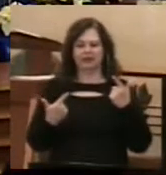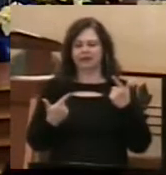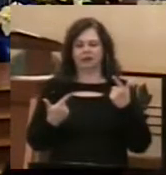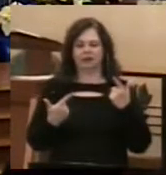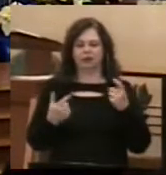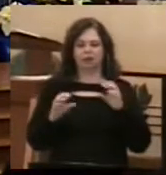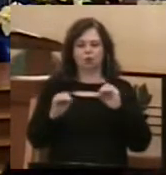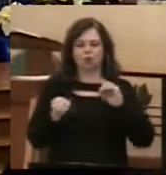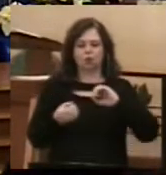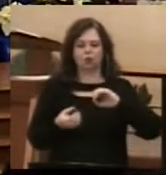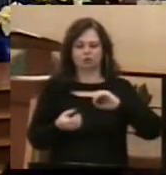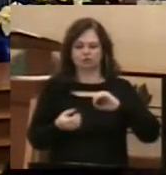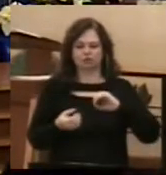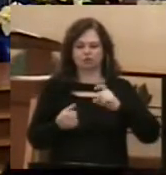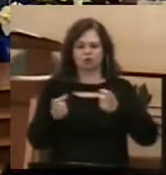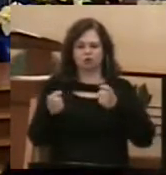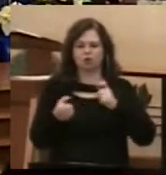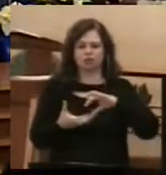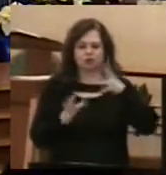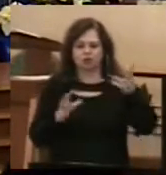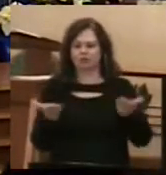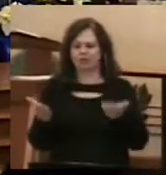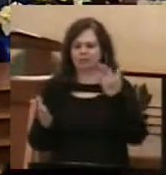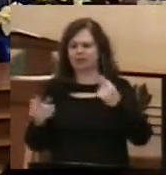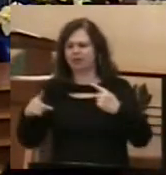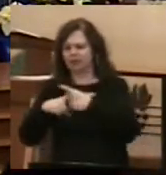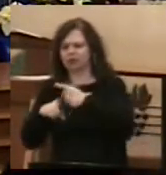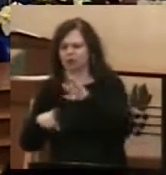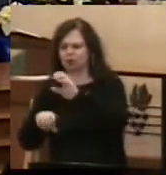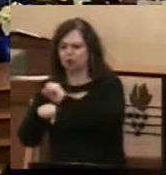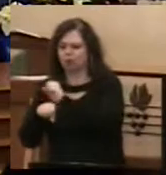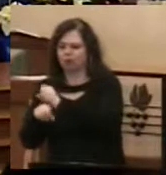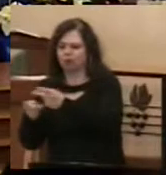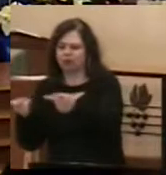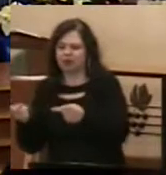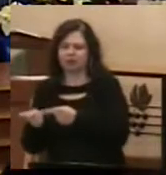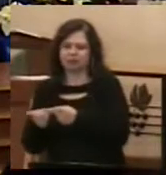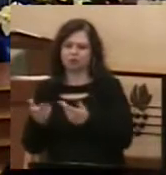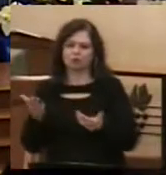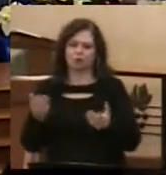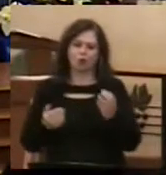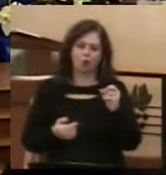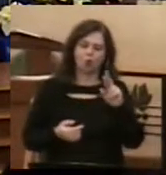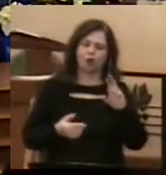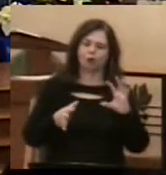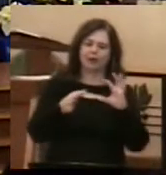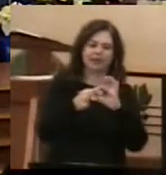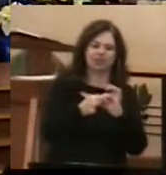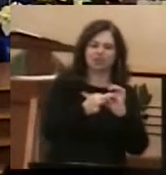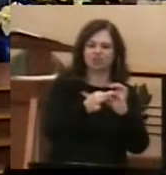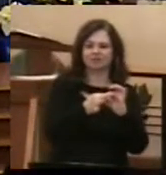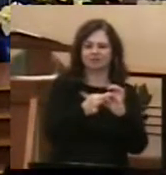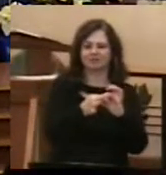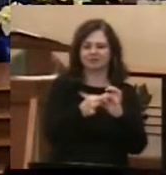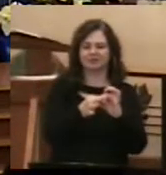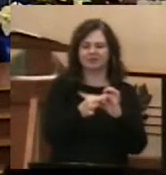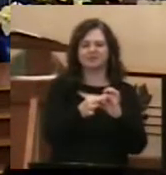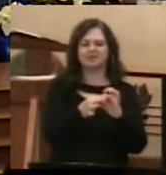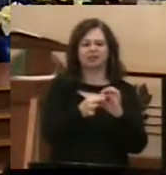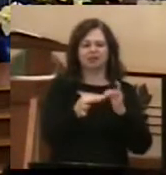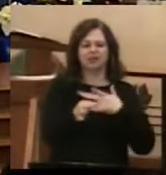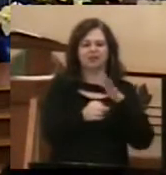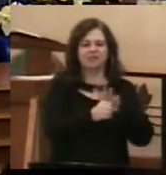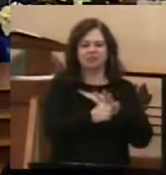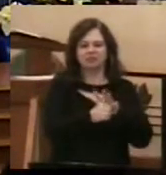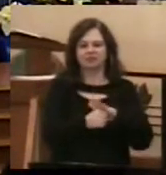Maybe there is conflict in your workplace or relationships that are in tension. Today the great